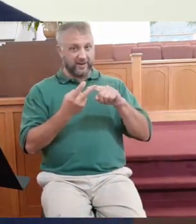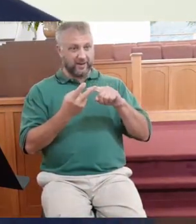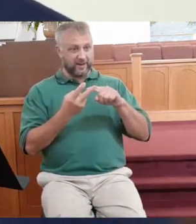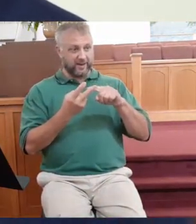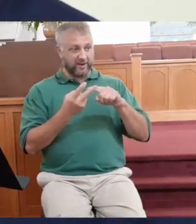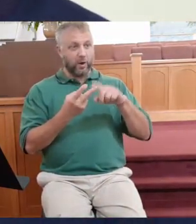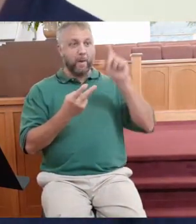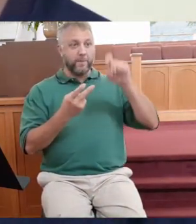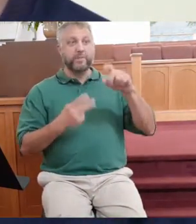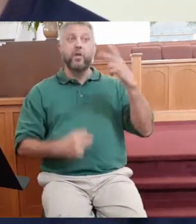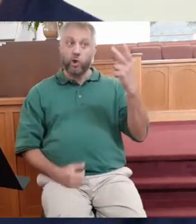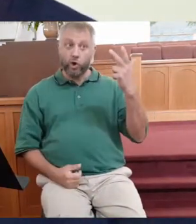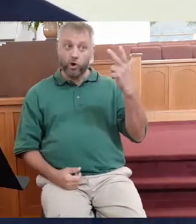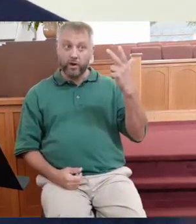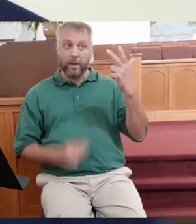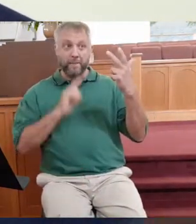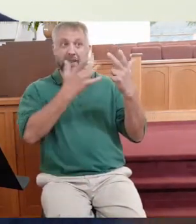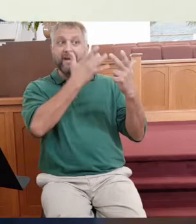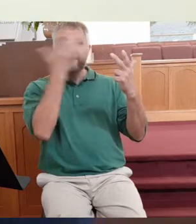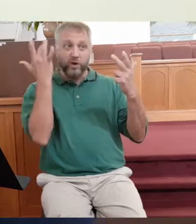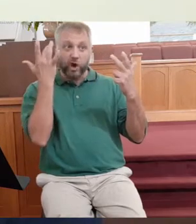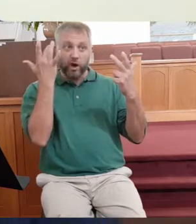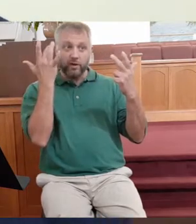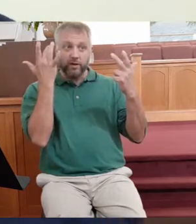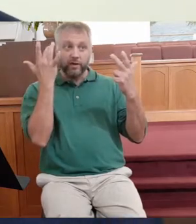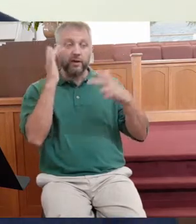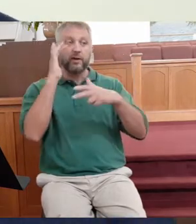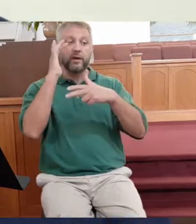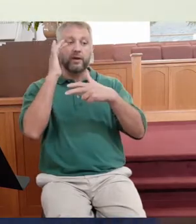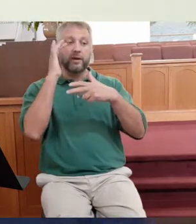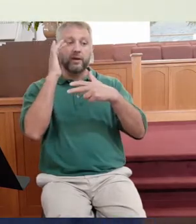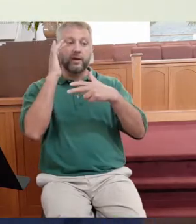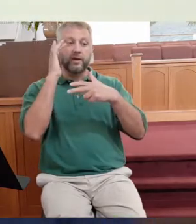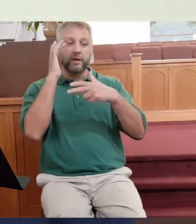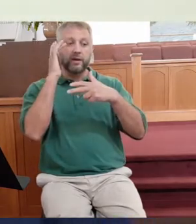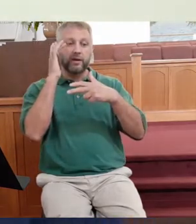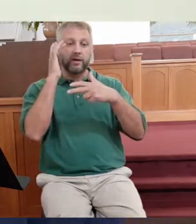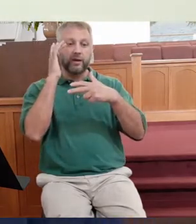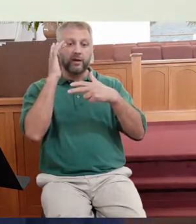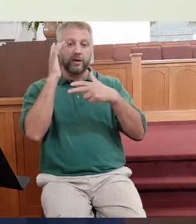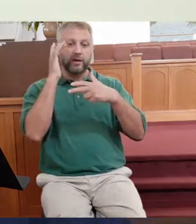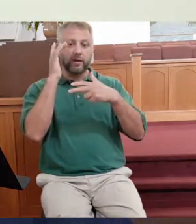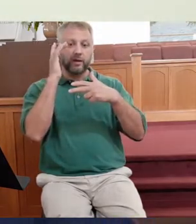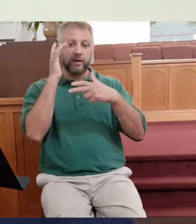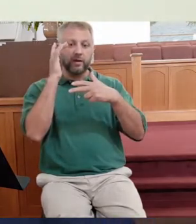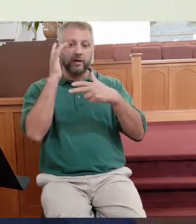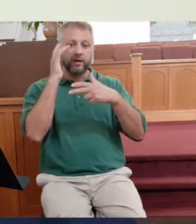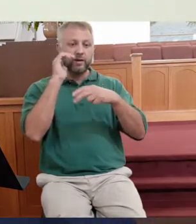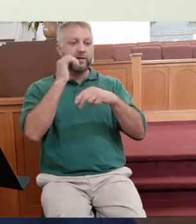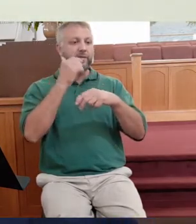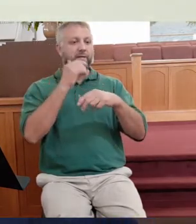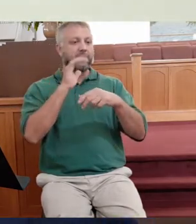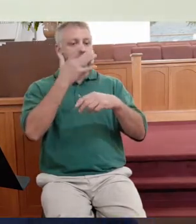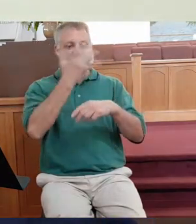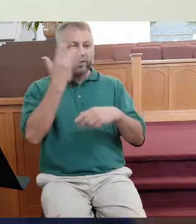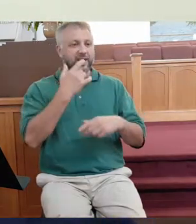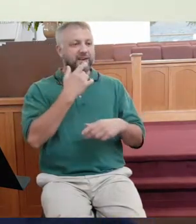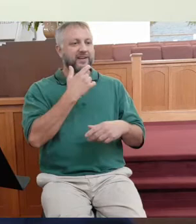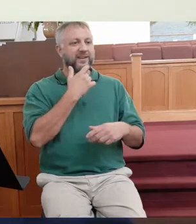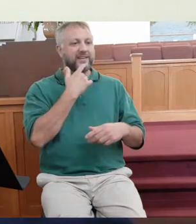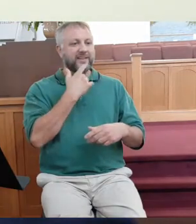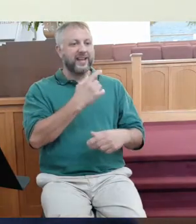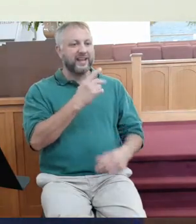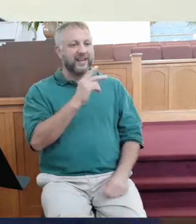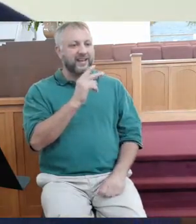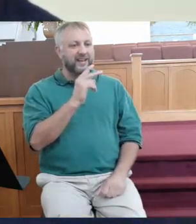be now turning to third down, but they forgot to set the chains back to announce that it was third and they left it on second.